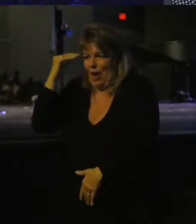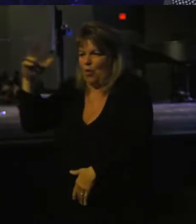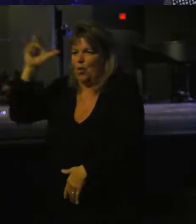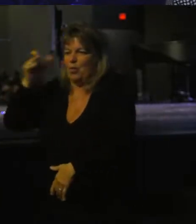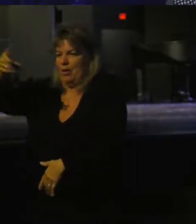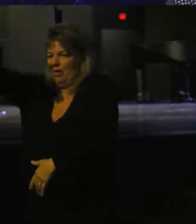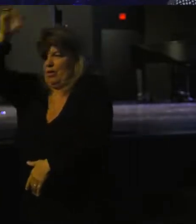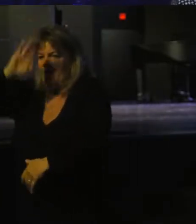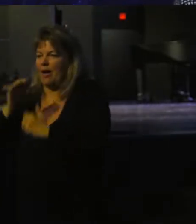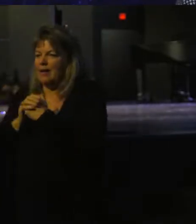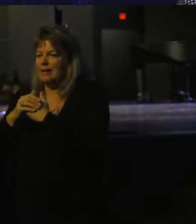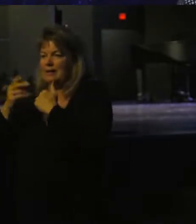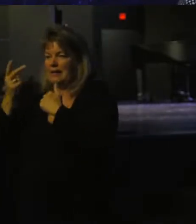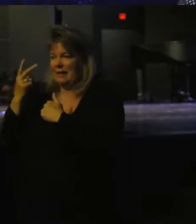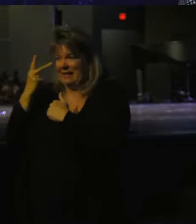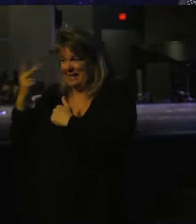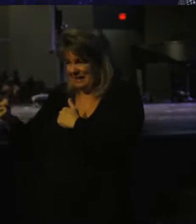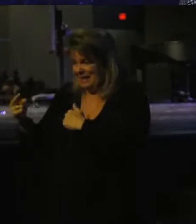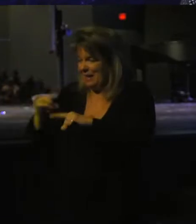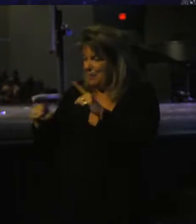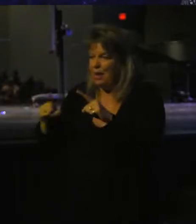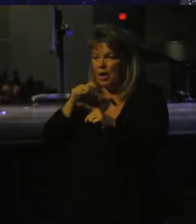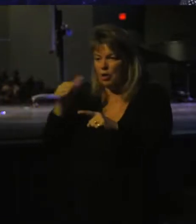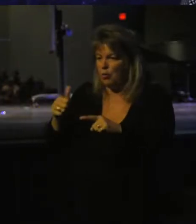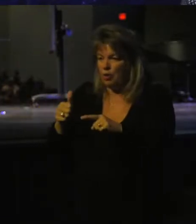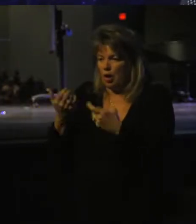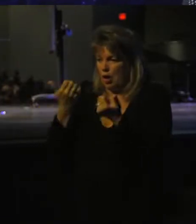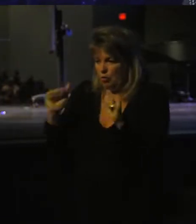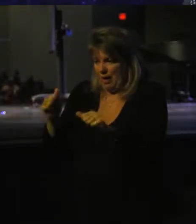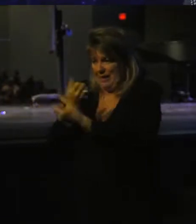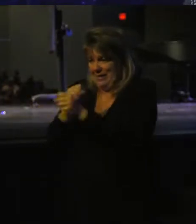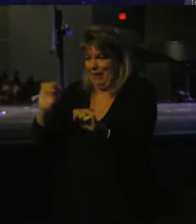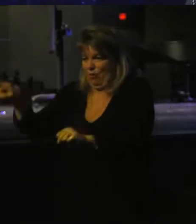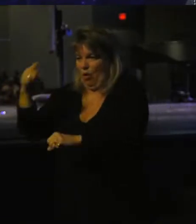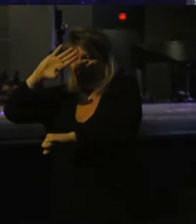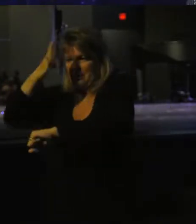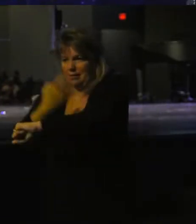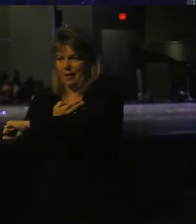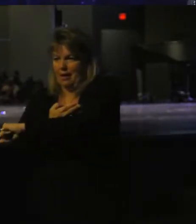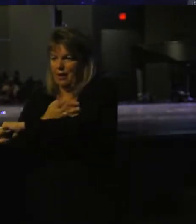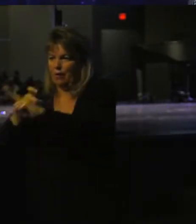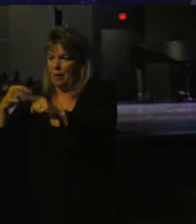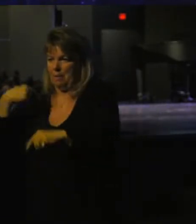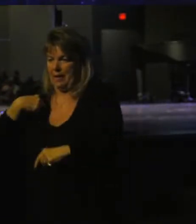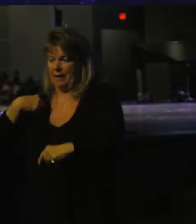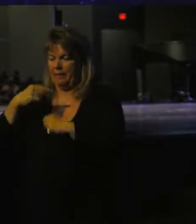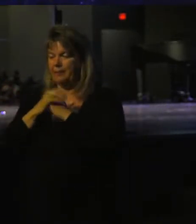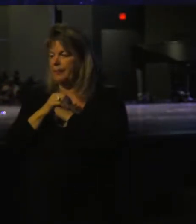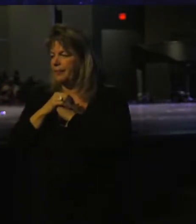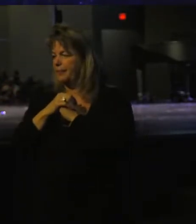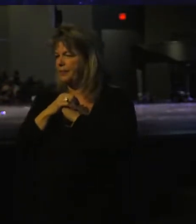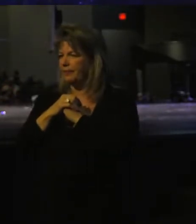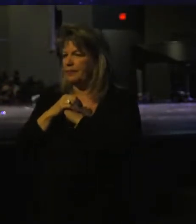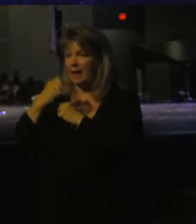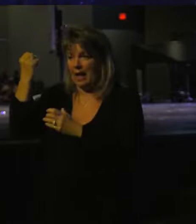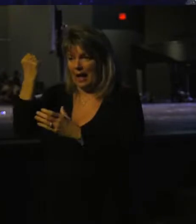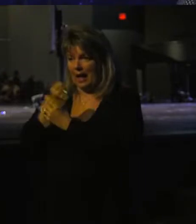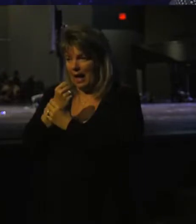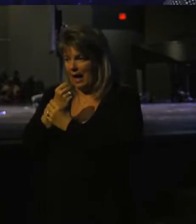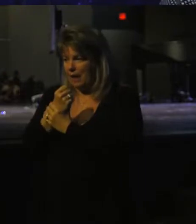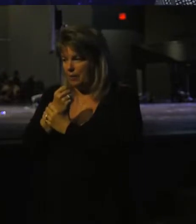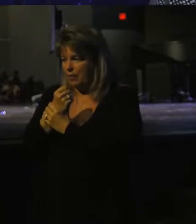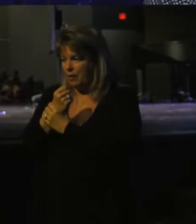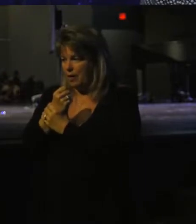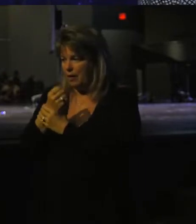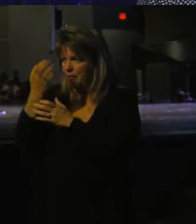fear God, seeing that you have not withheld your son, your only son, from me. And Abraham lifted